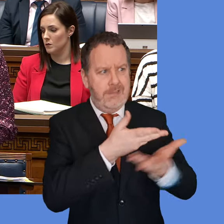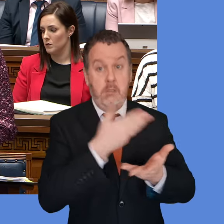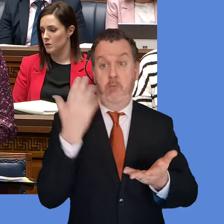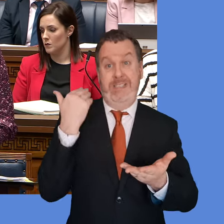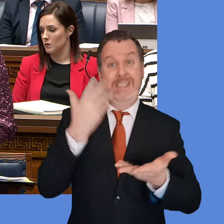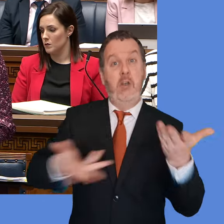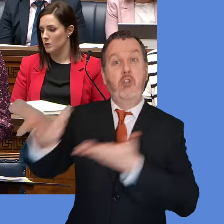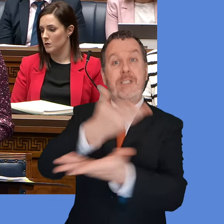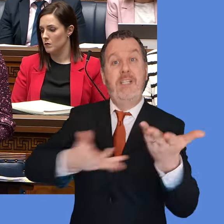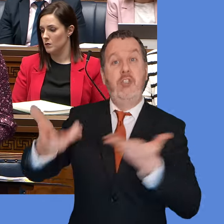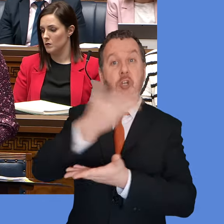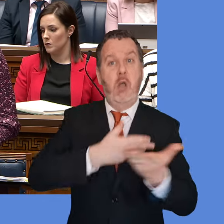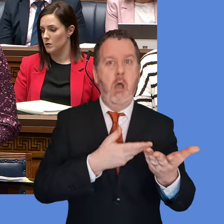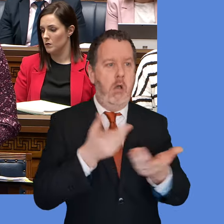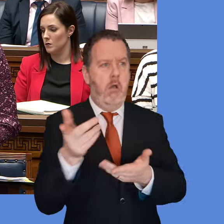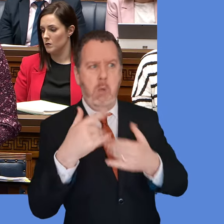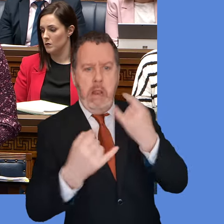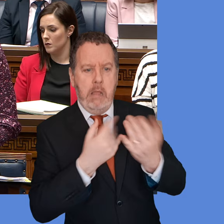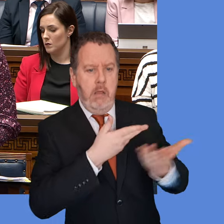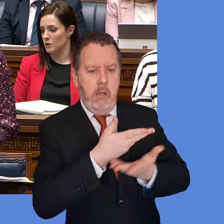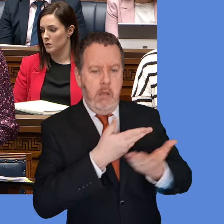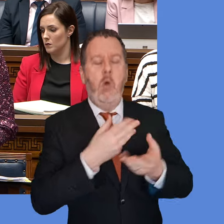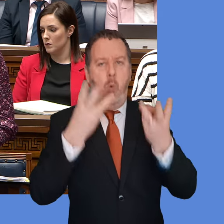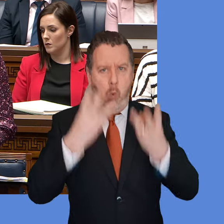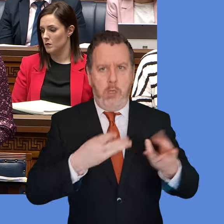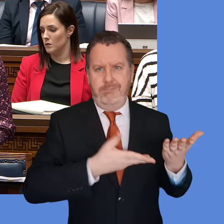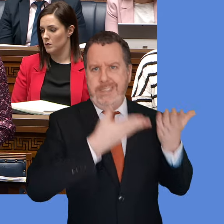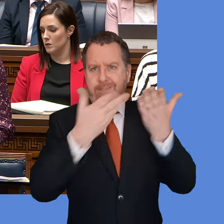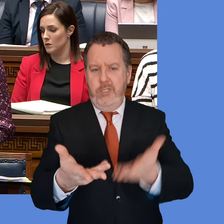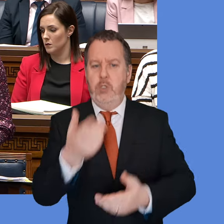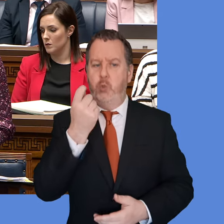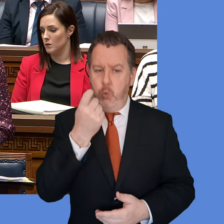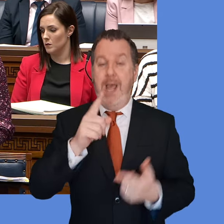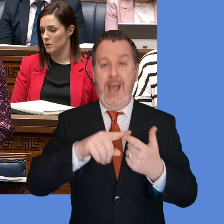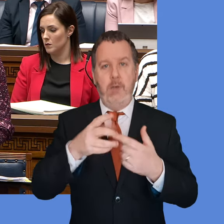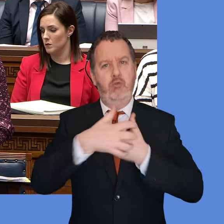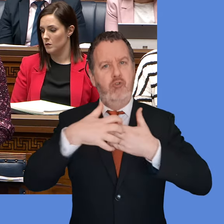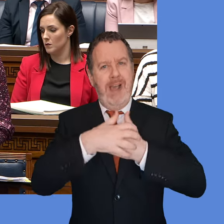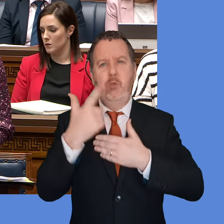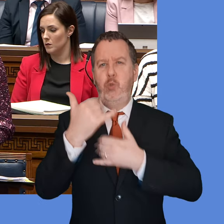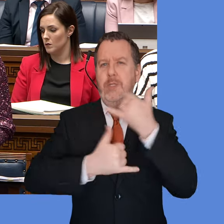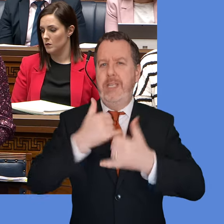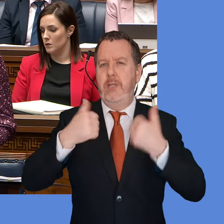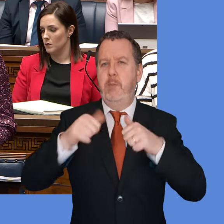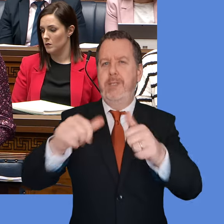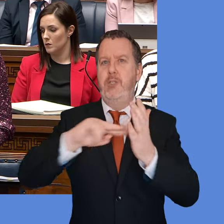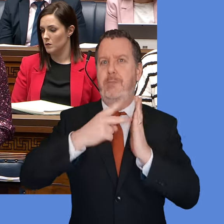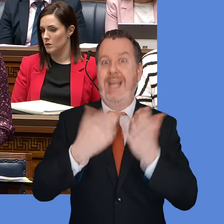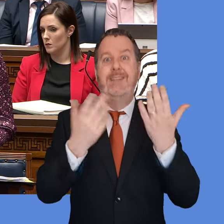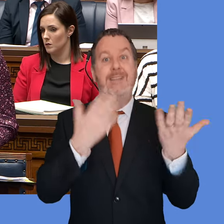work to enable effective delivery is already underway and the draft two-year implementation plan is being developed for considerations by ministers.